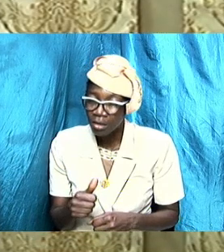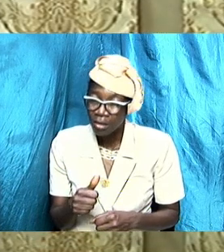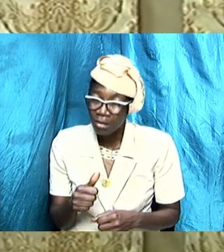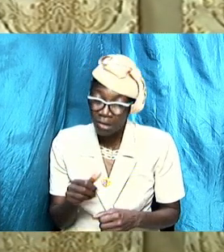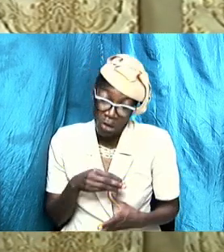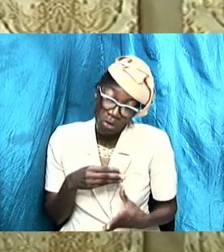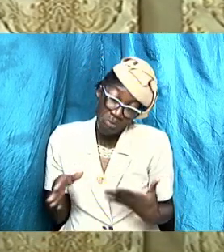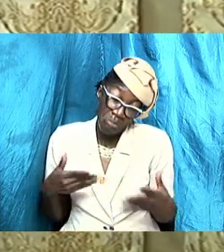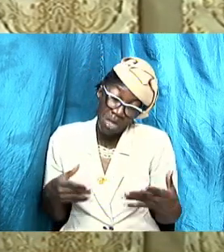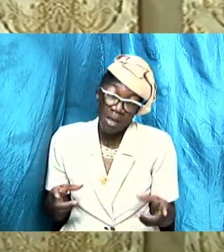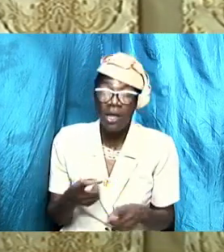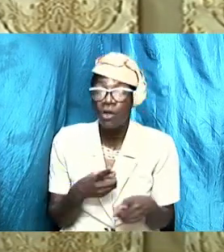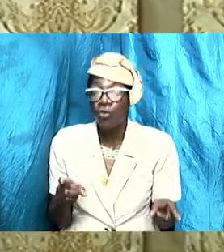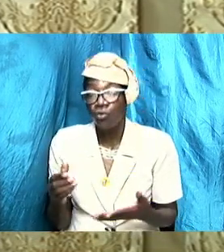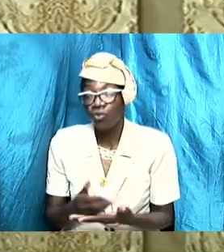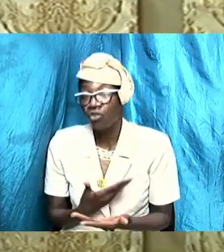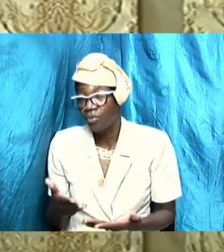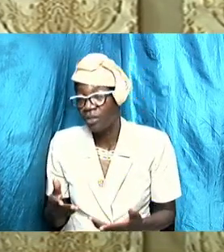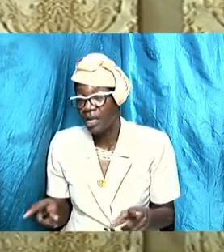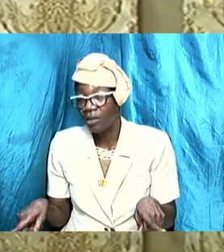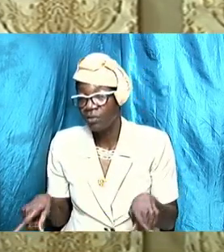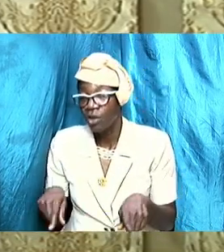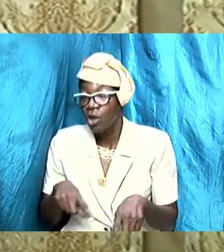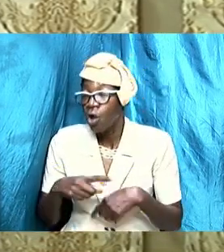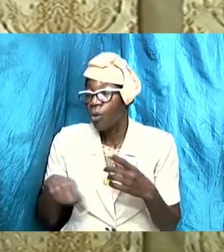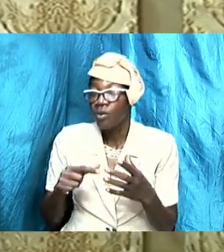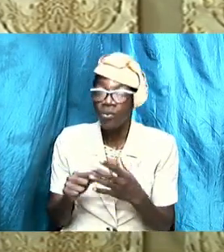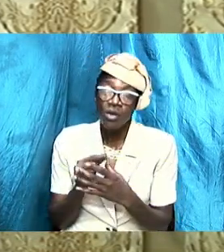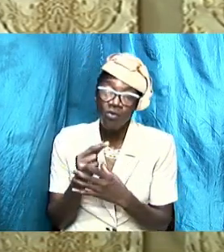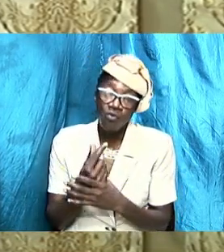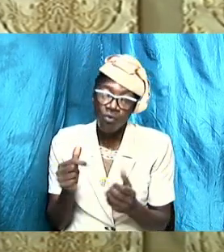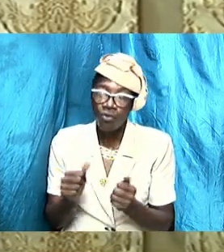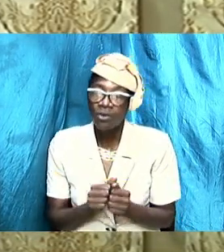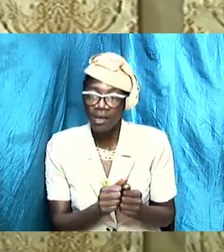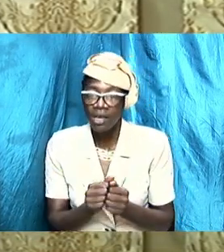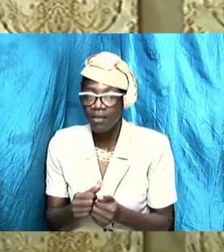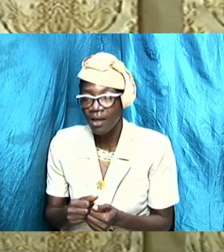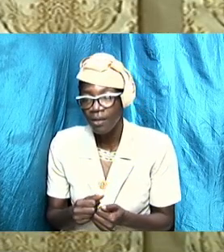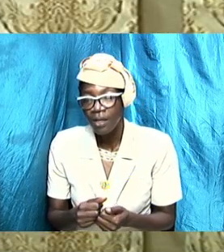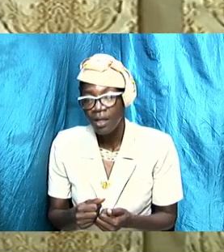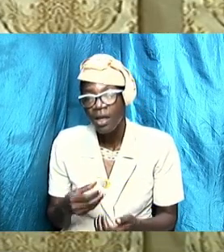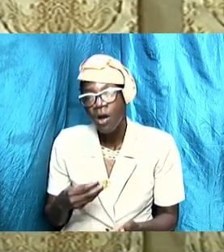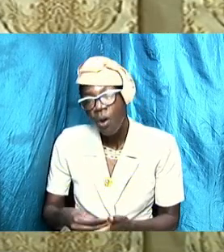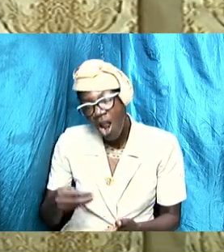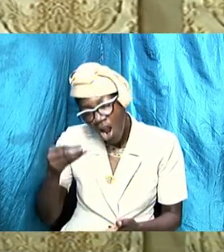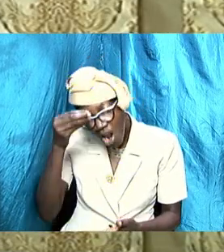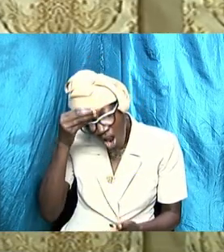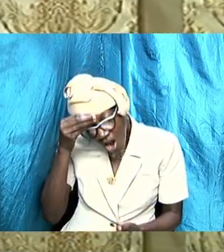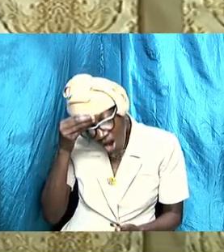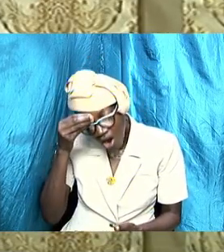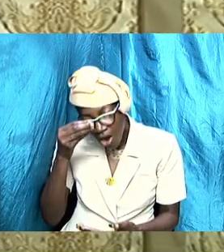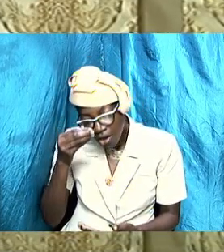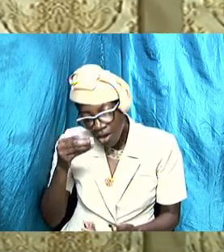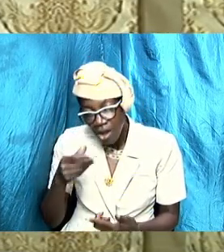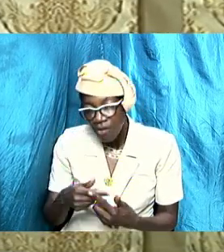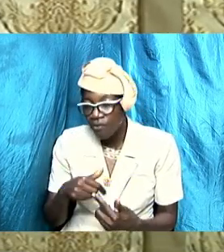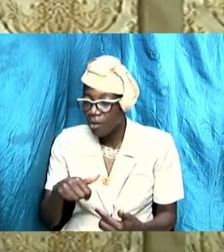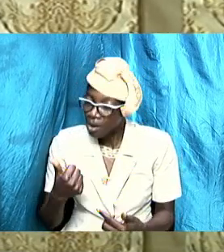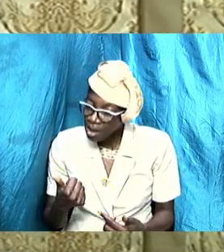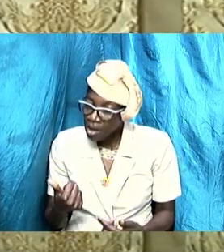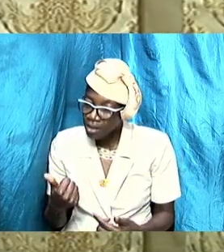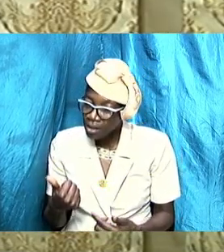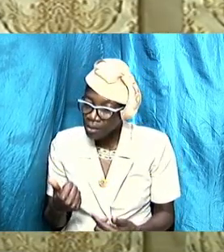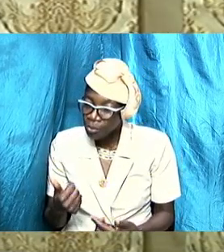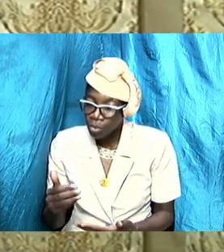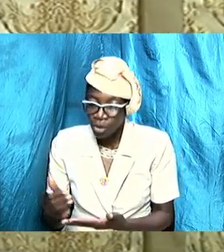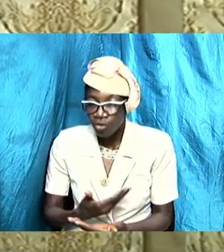we grow together we can learn from each other and certain things change so there are things that can change